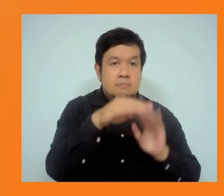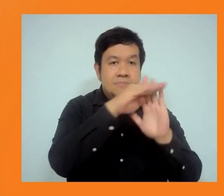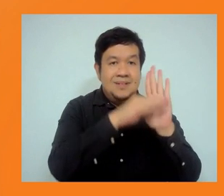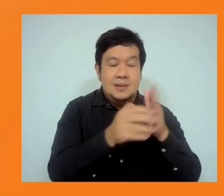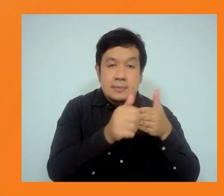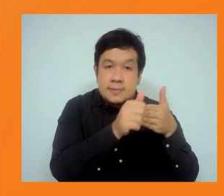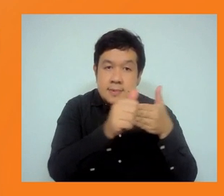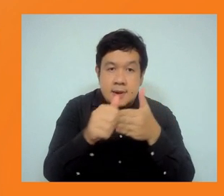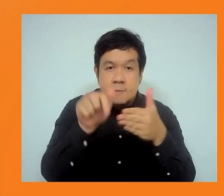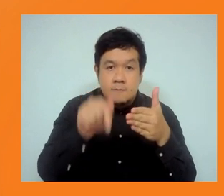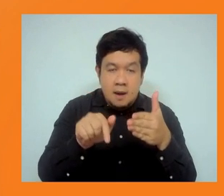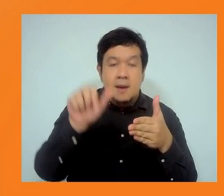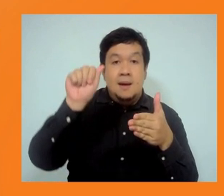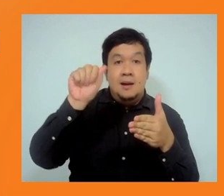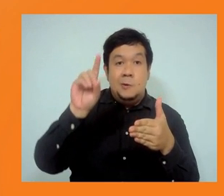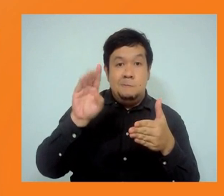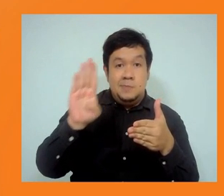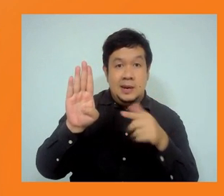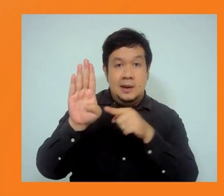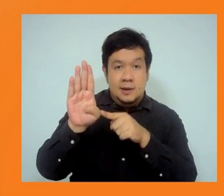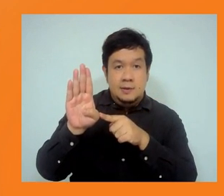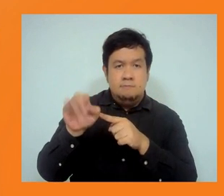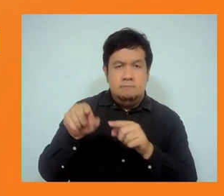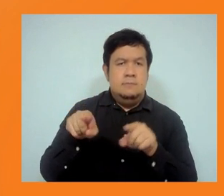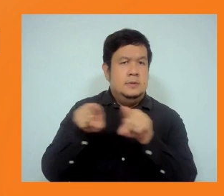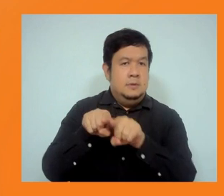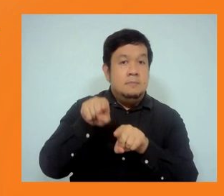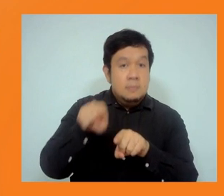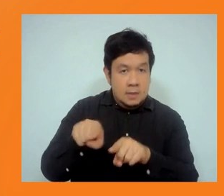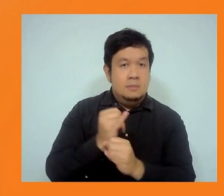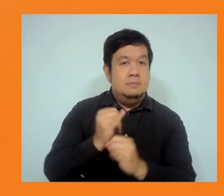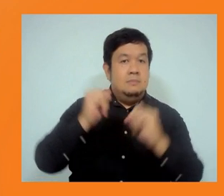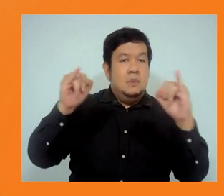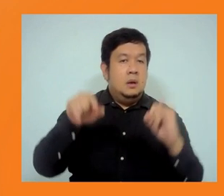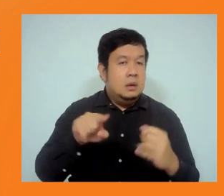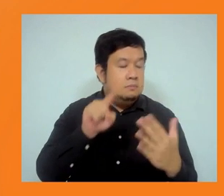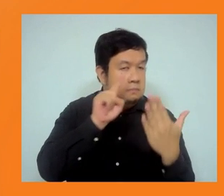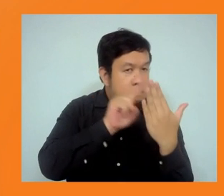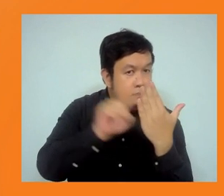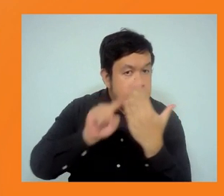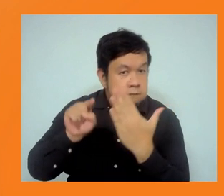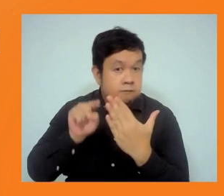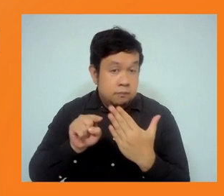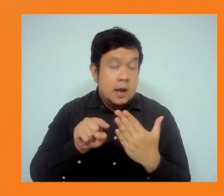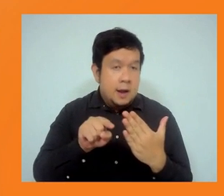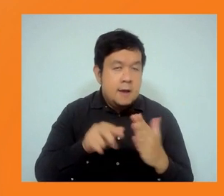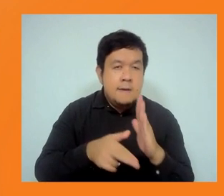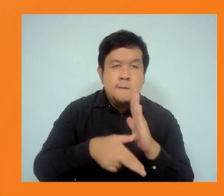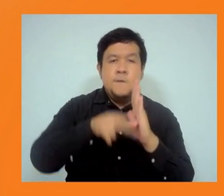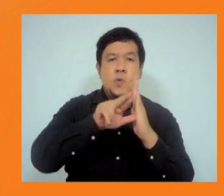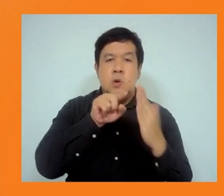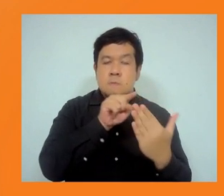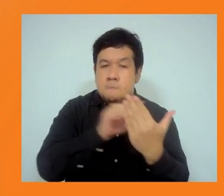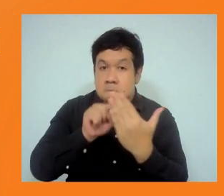Evaluations Department, which completed in 2020, a review of the effectiveness of the safeguard policy